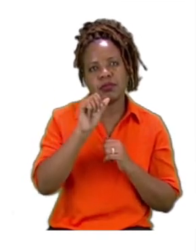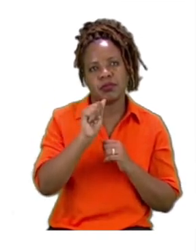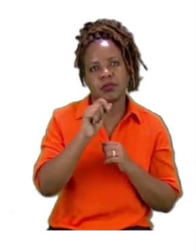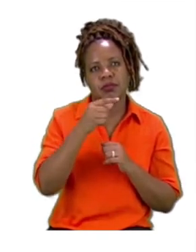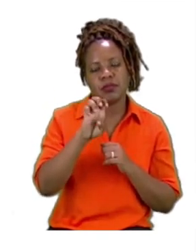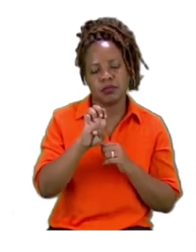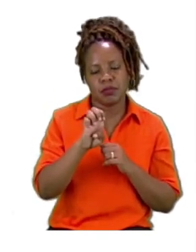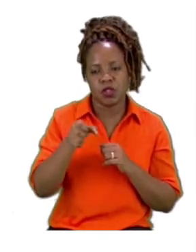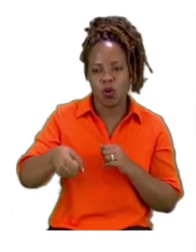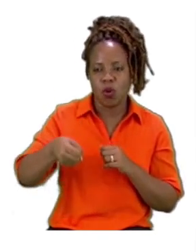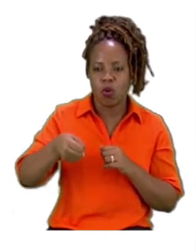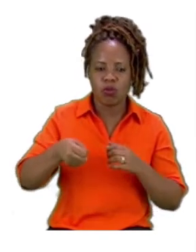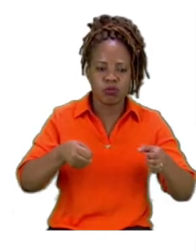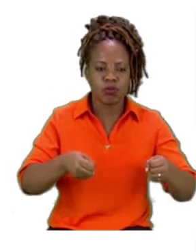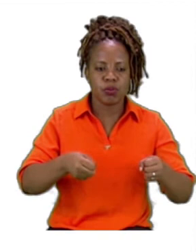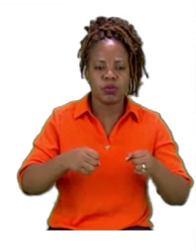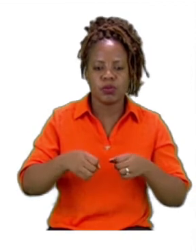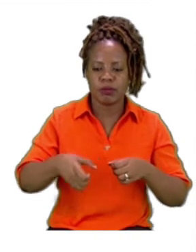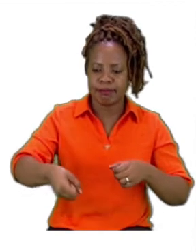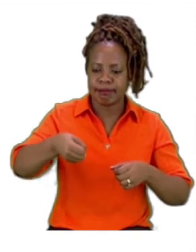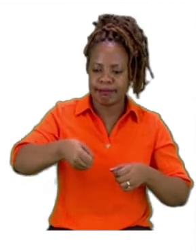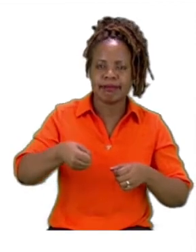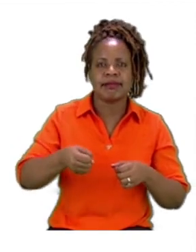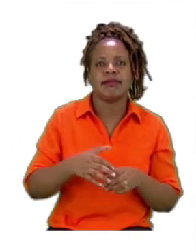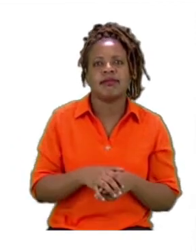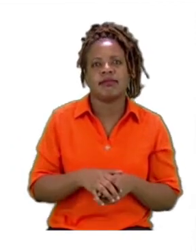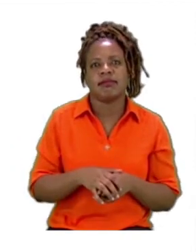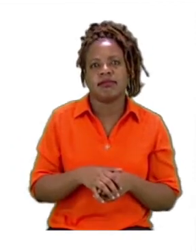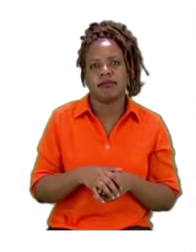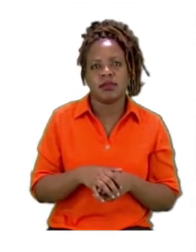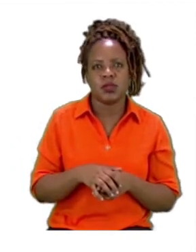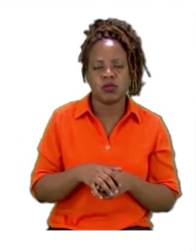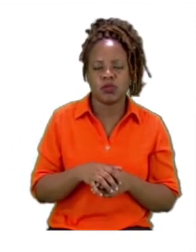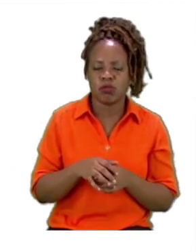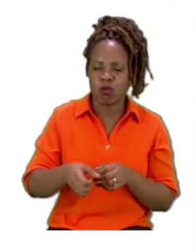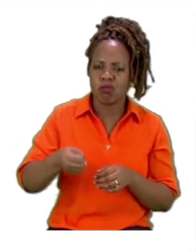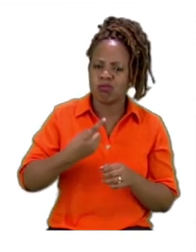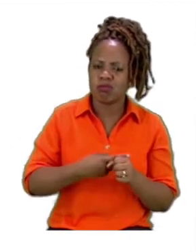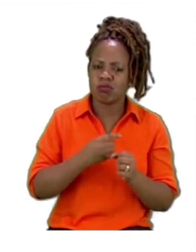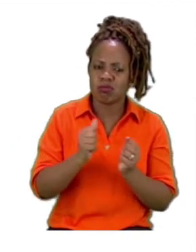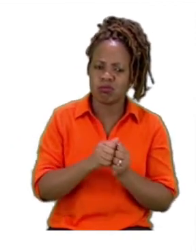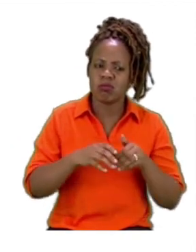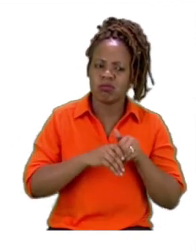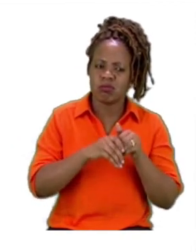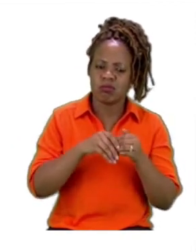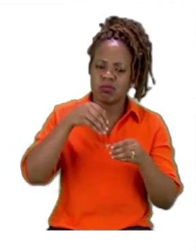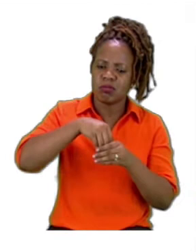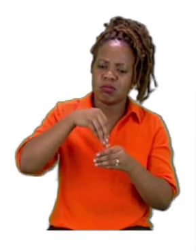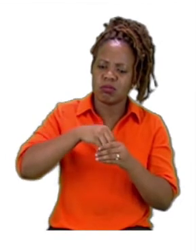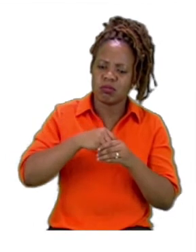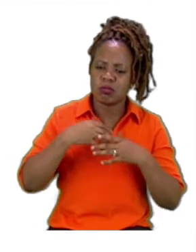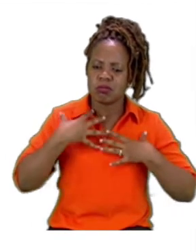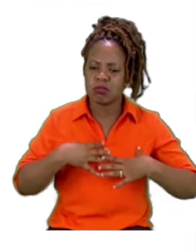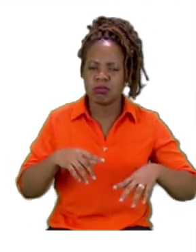Luggage is the bags or anything else one might be traveling with. So, these